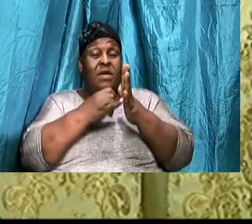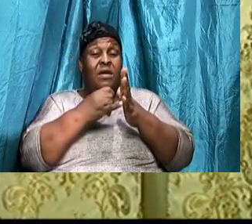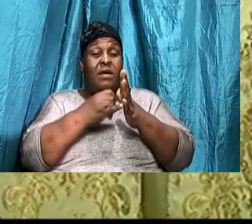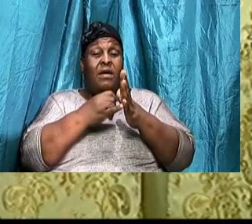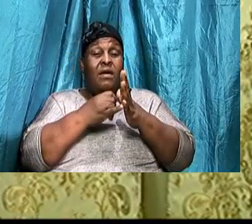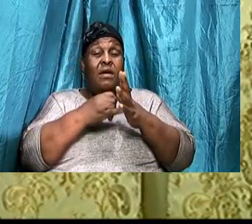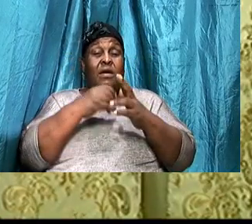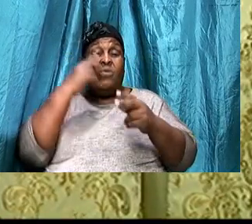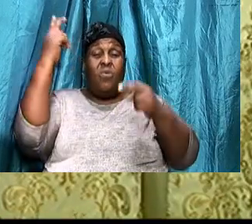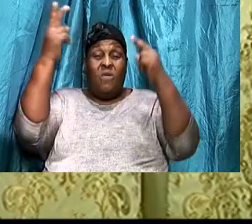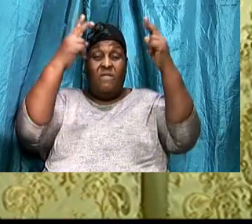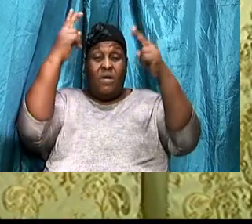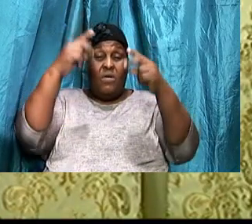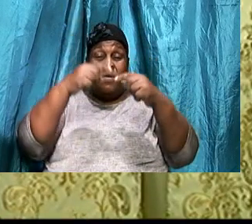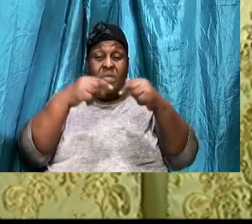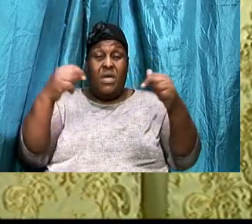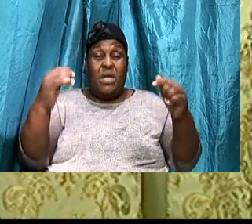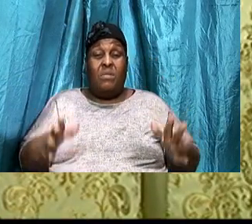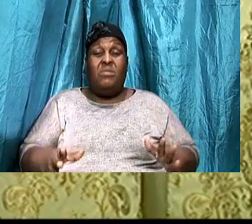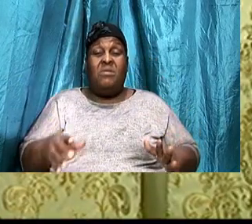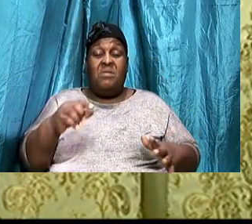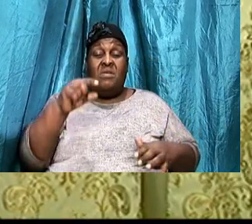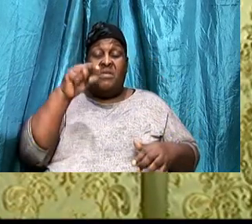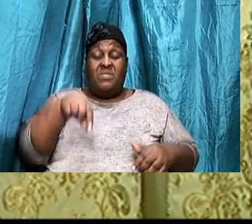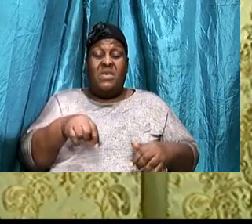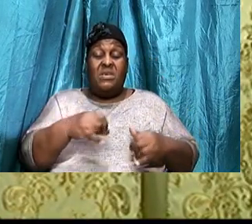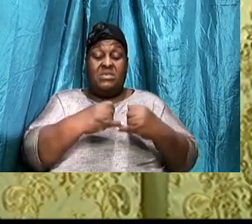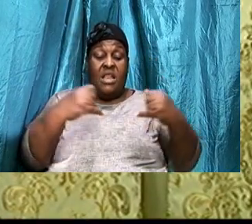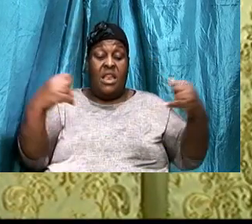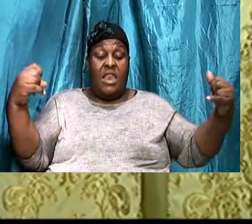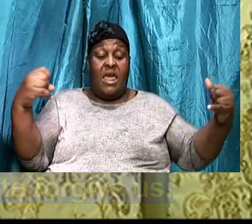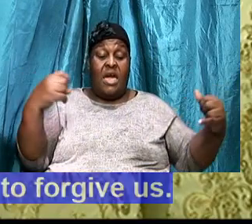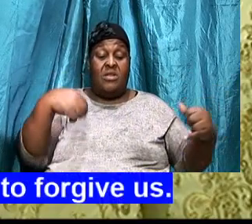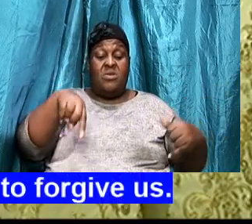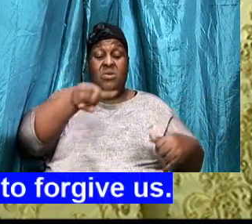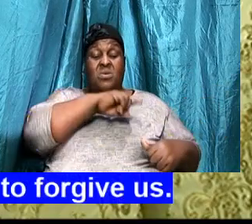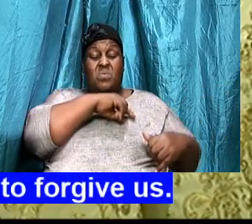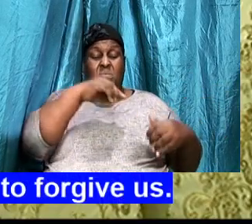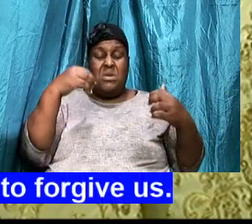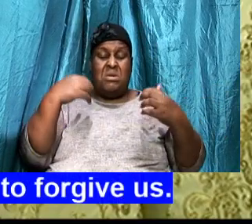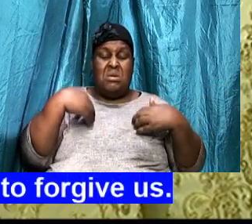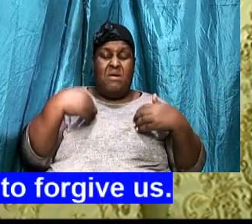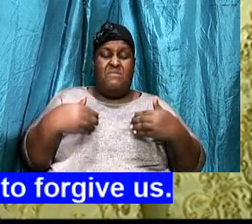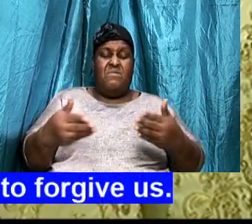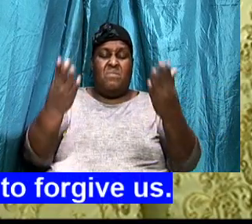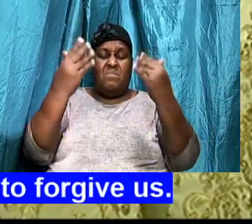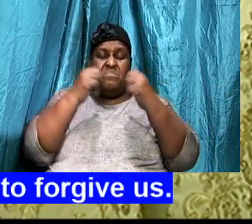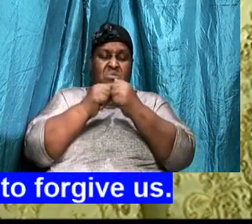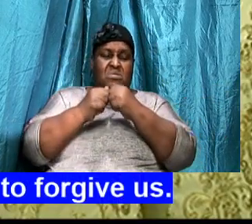drawn, This line, That you have drawn, This line, That we have, Come together, And draw,